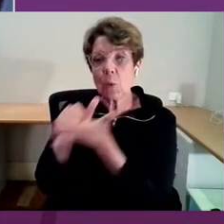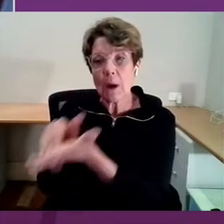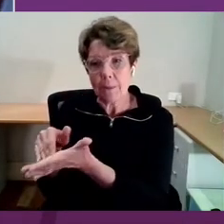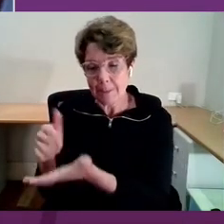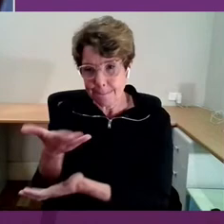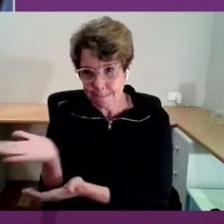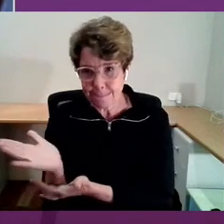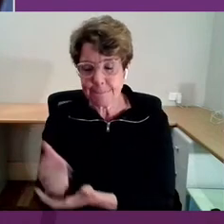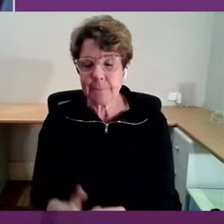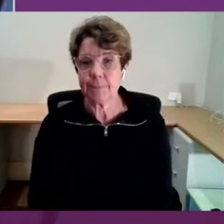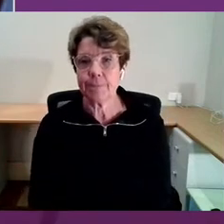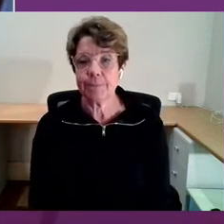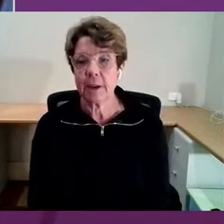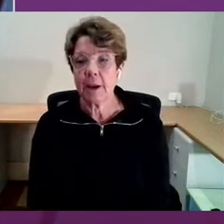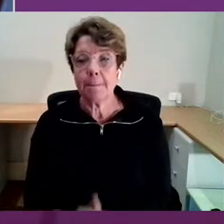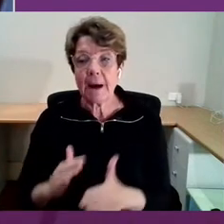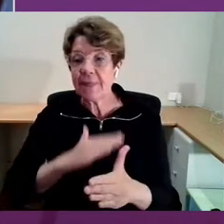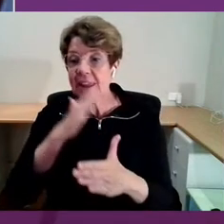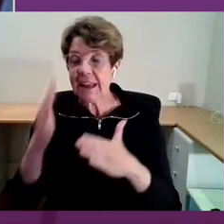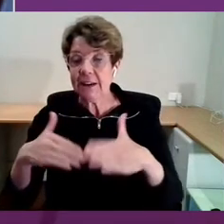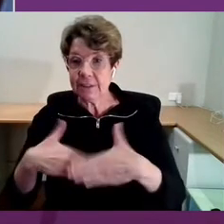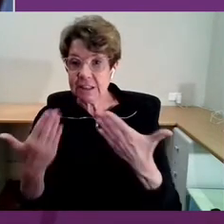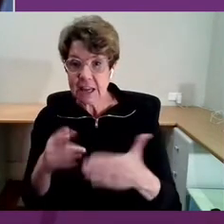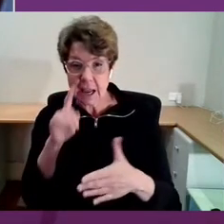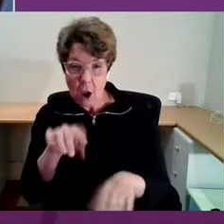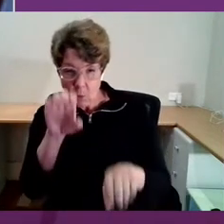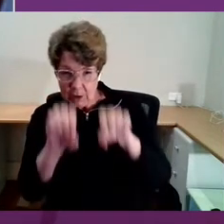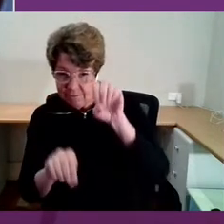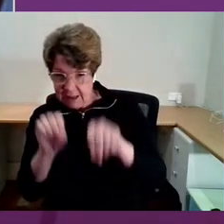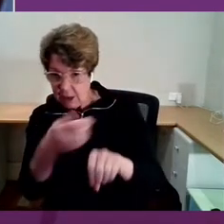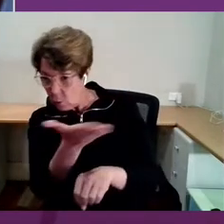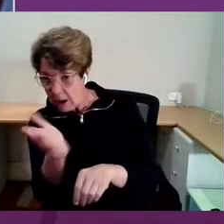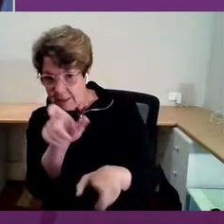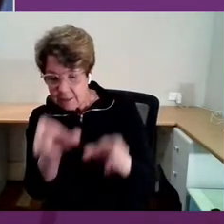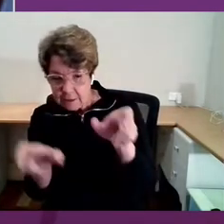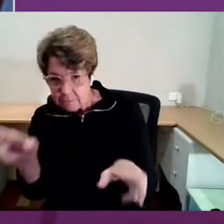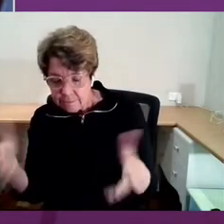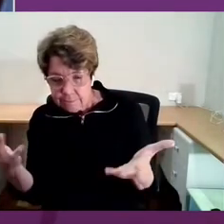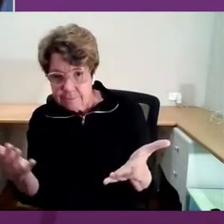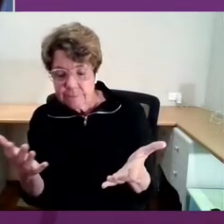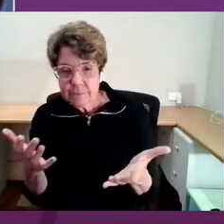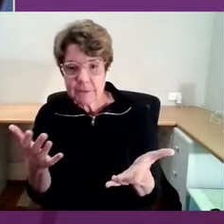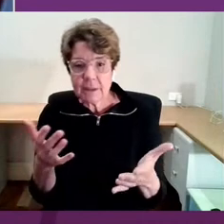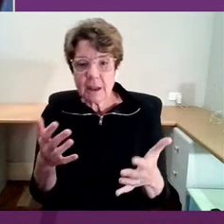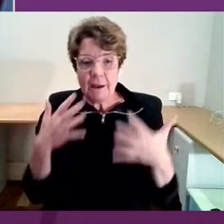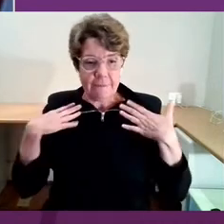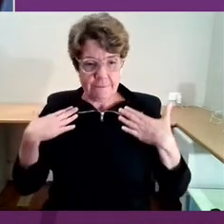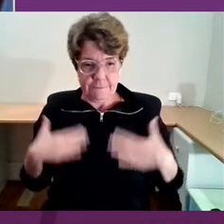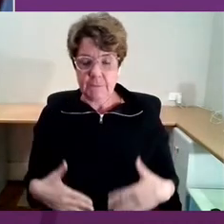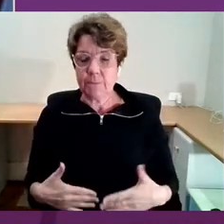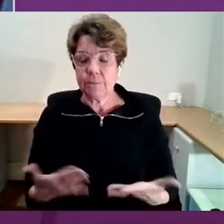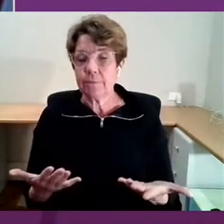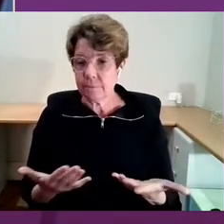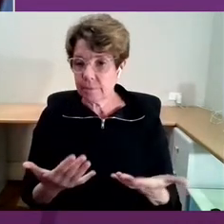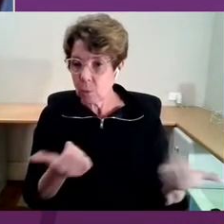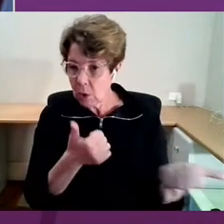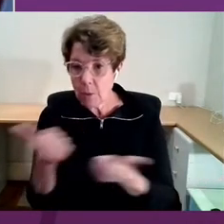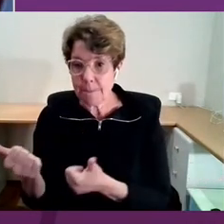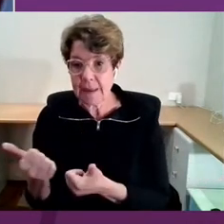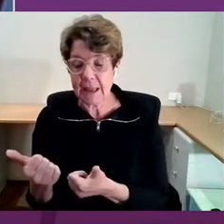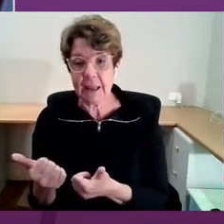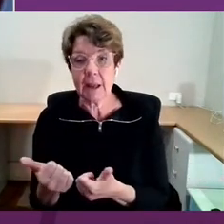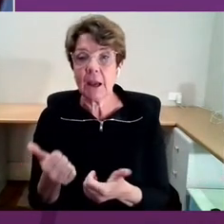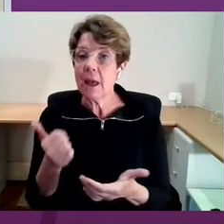day, when I would evaluate their physiological wellbeing without fail, there was a significant